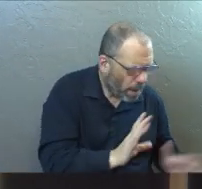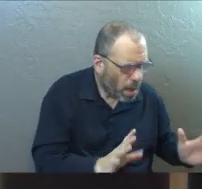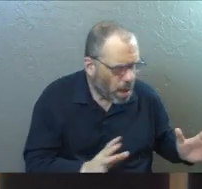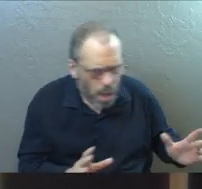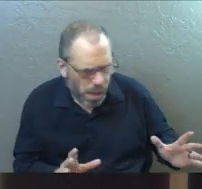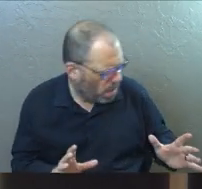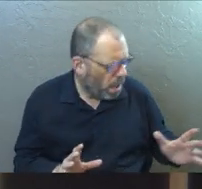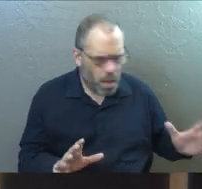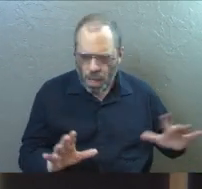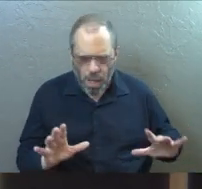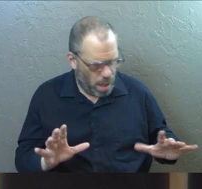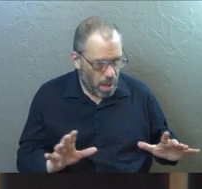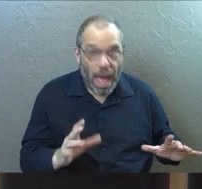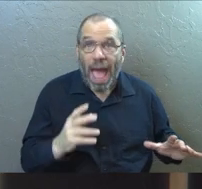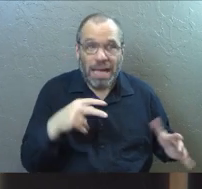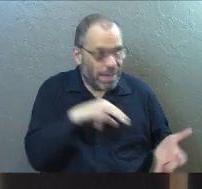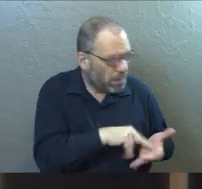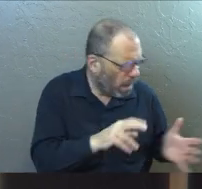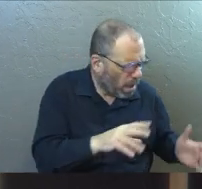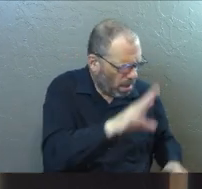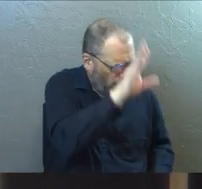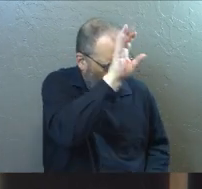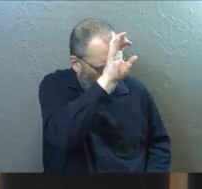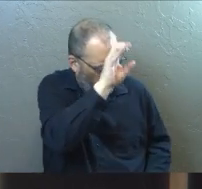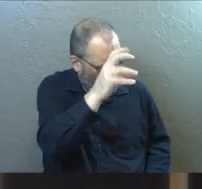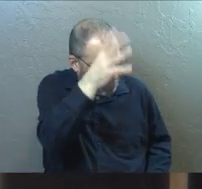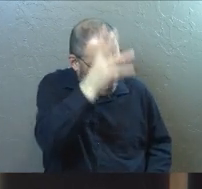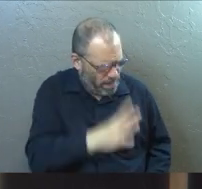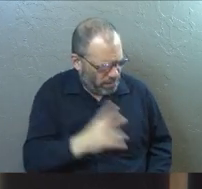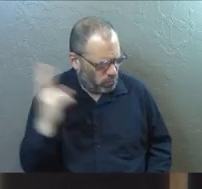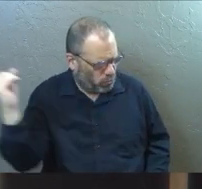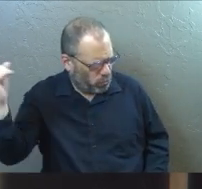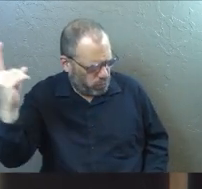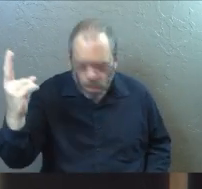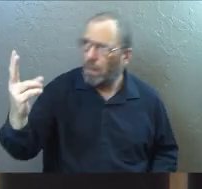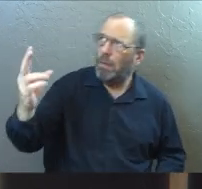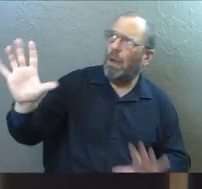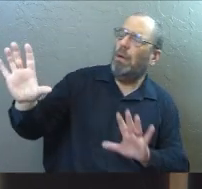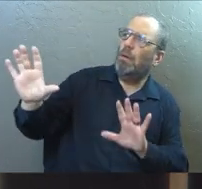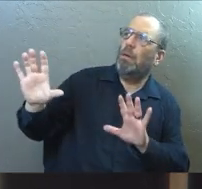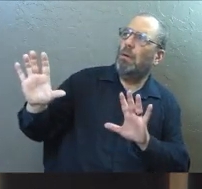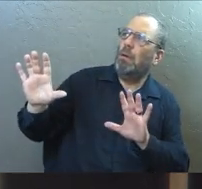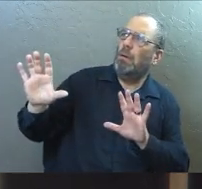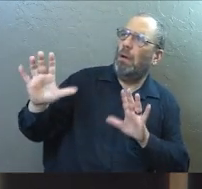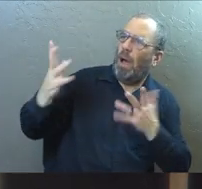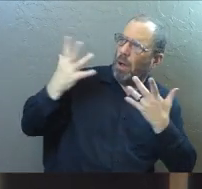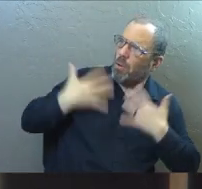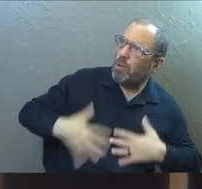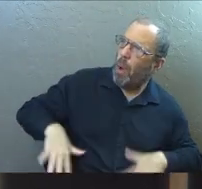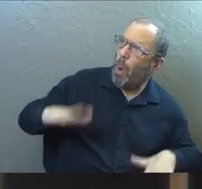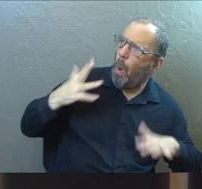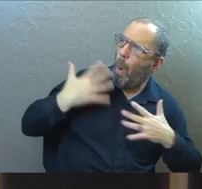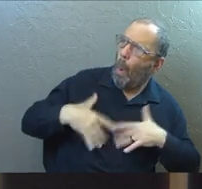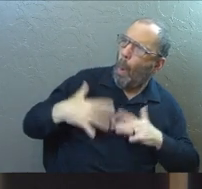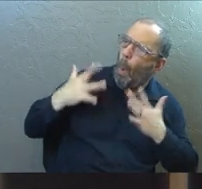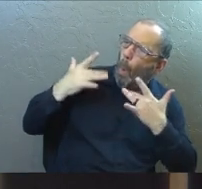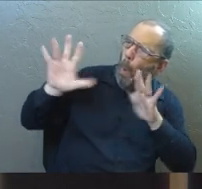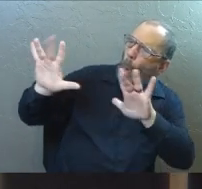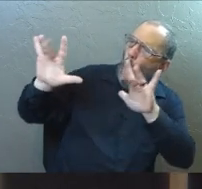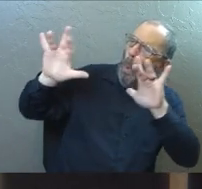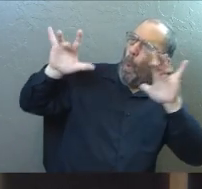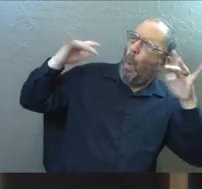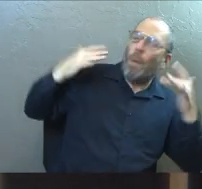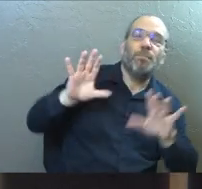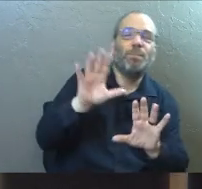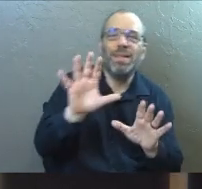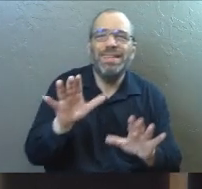of the Lord Jesus. As they stood there puzzled, two men suddenly appeared to them clothed in dazzling robes.